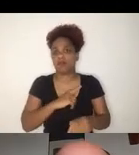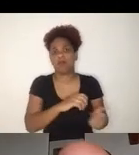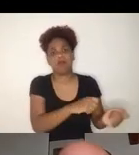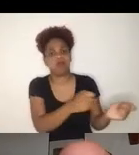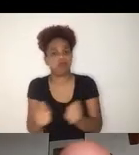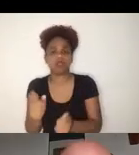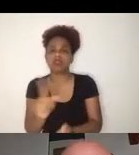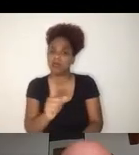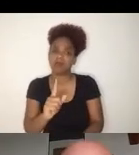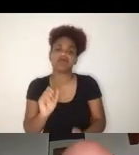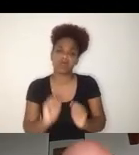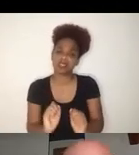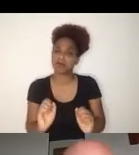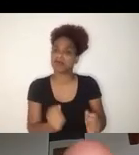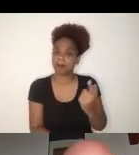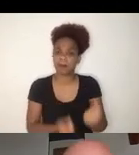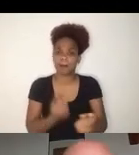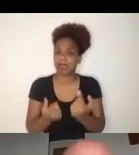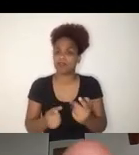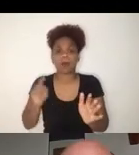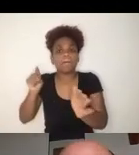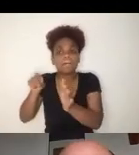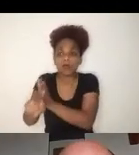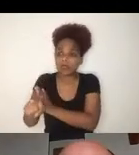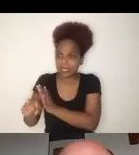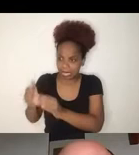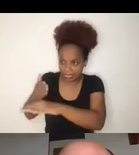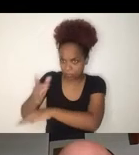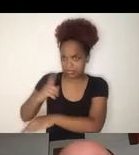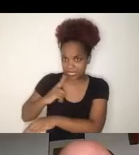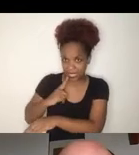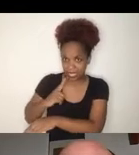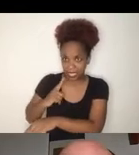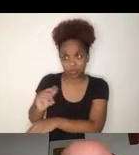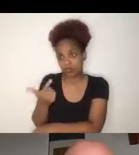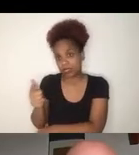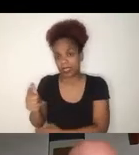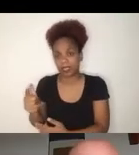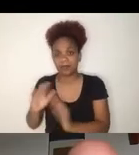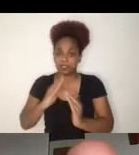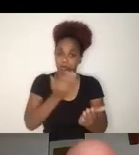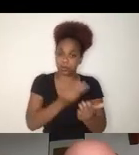to be accessed at school or at home. But you see also the enormous